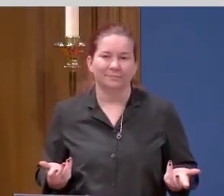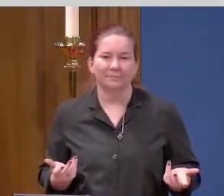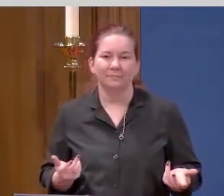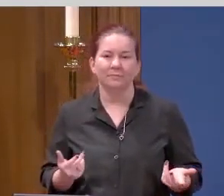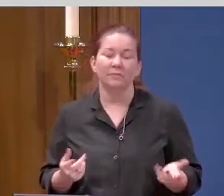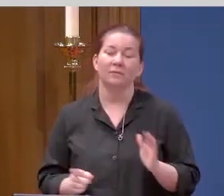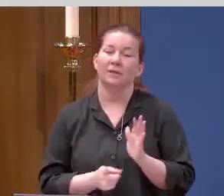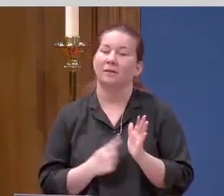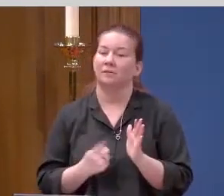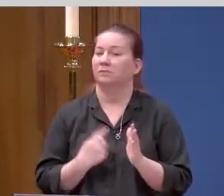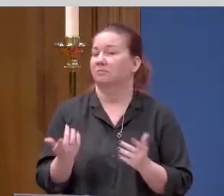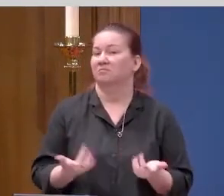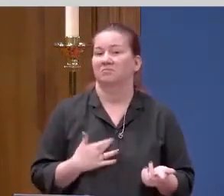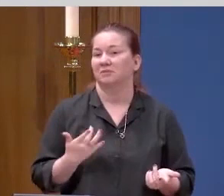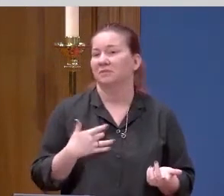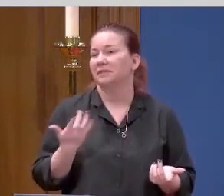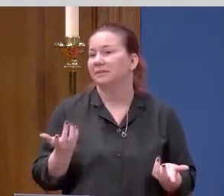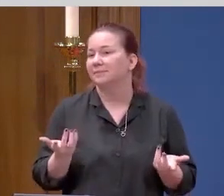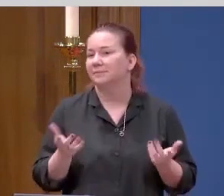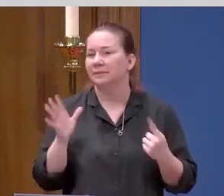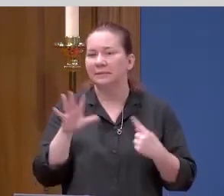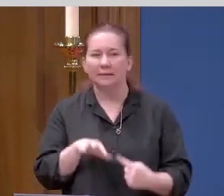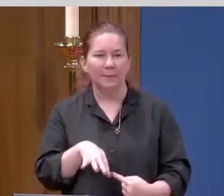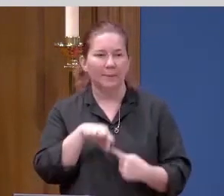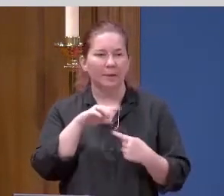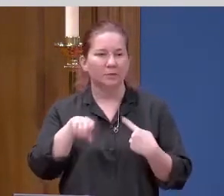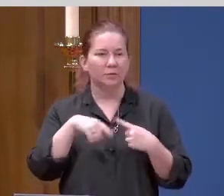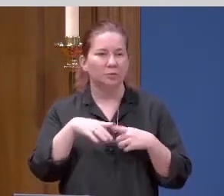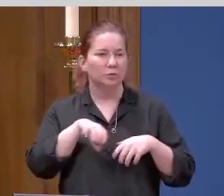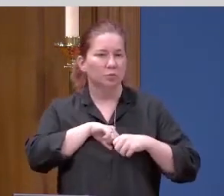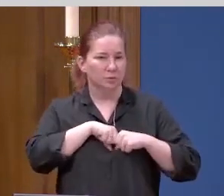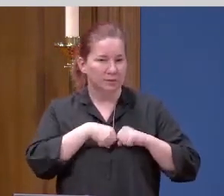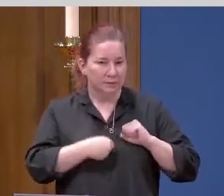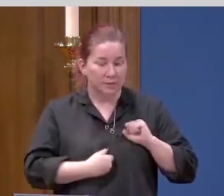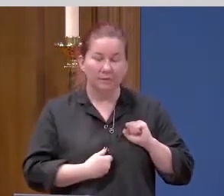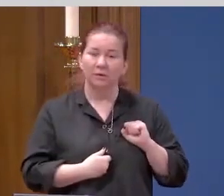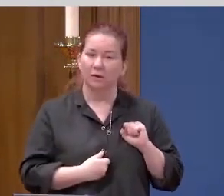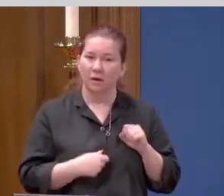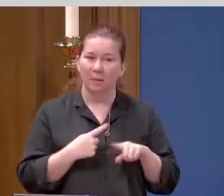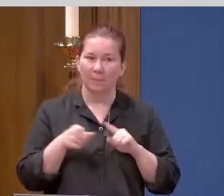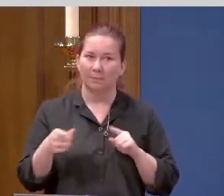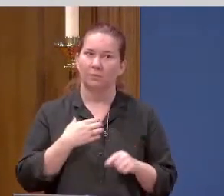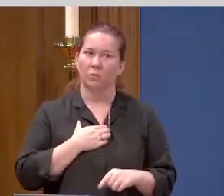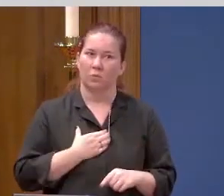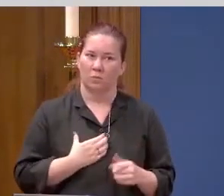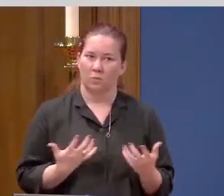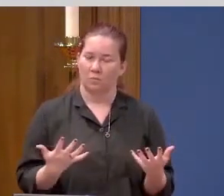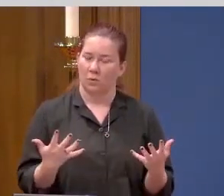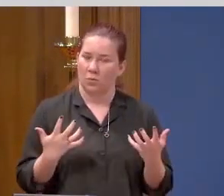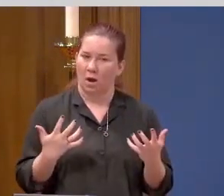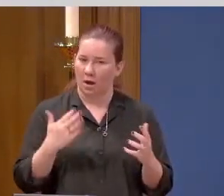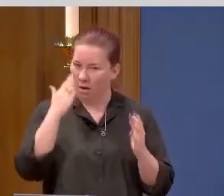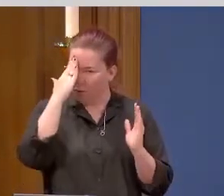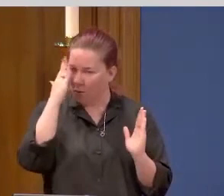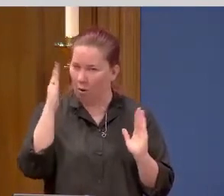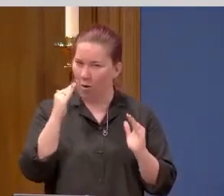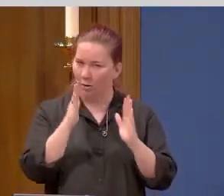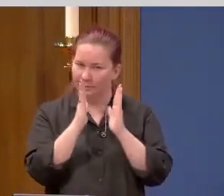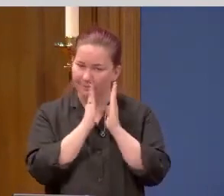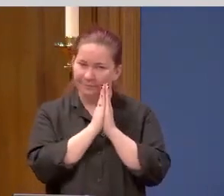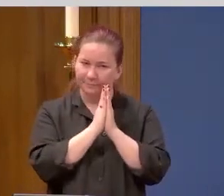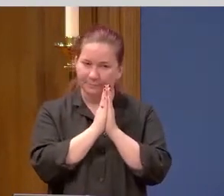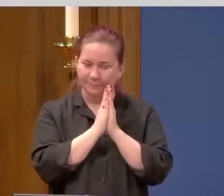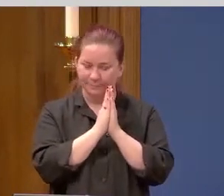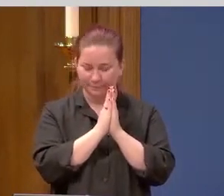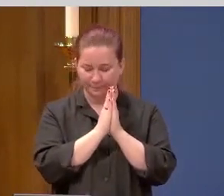Sometimes you just don't feel, especially when you're grieving. But he longed for it. He hoped for it. He prayed for